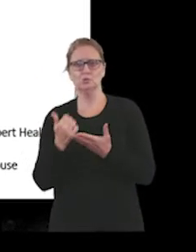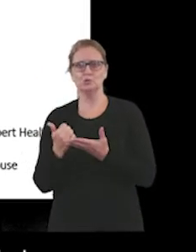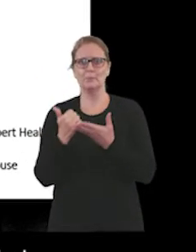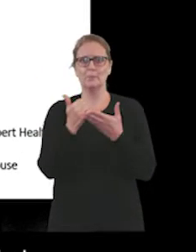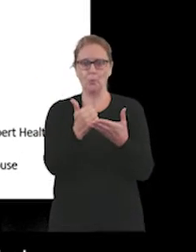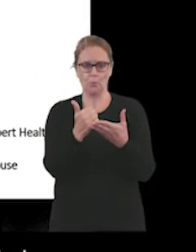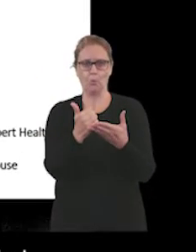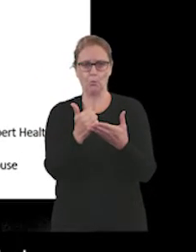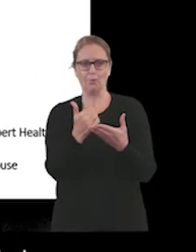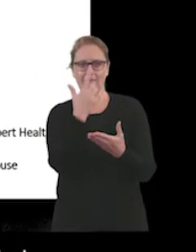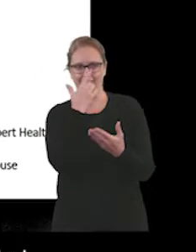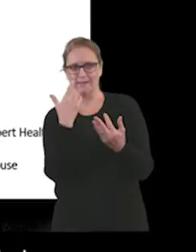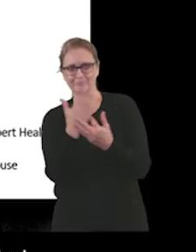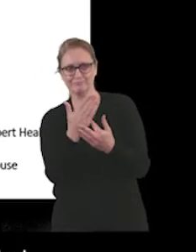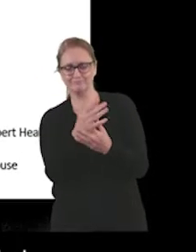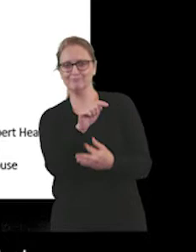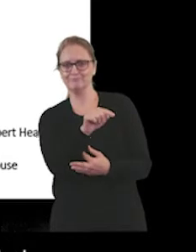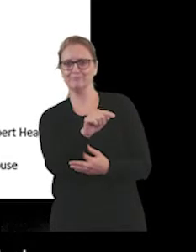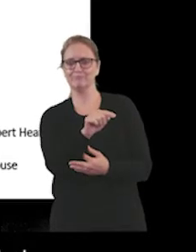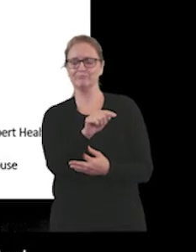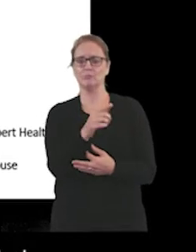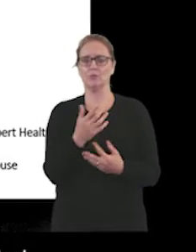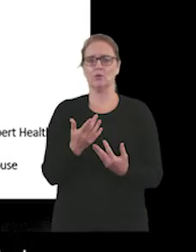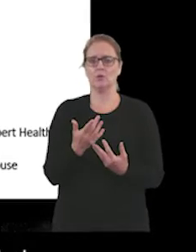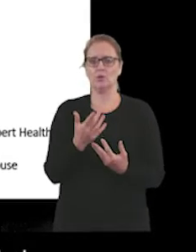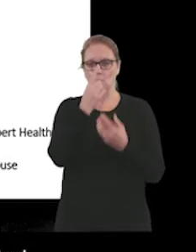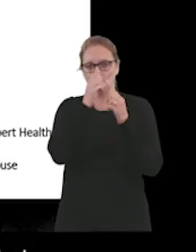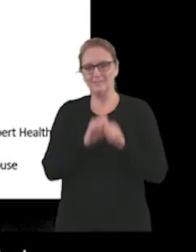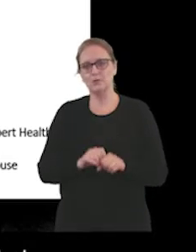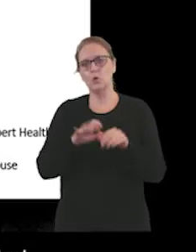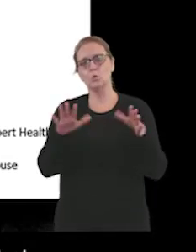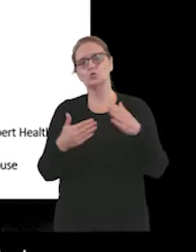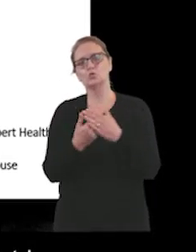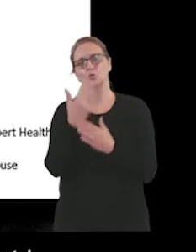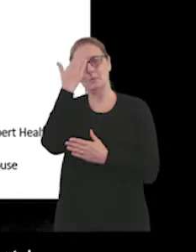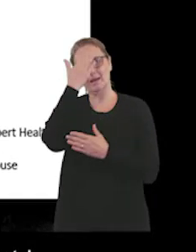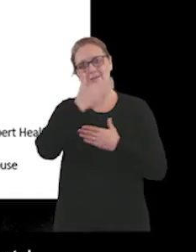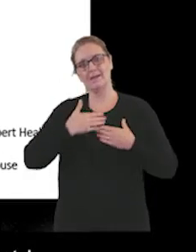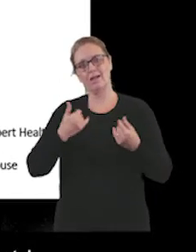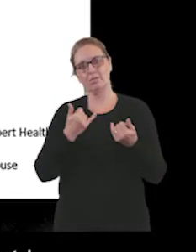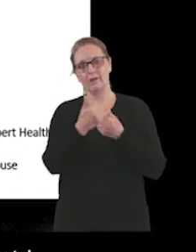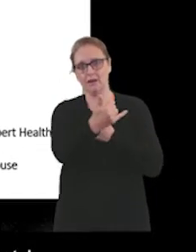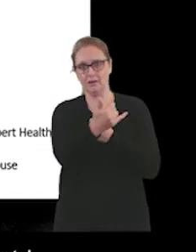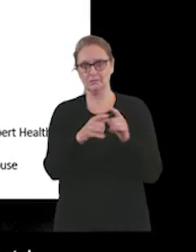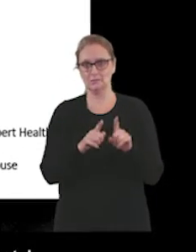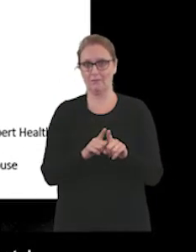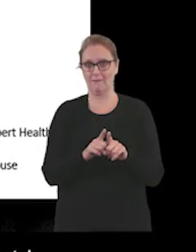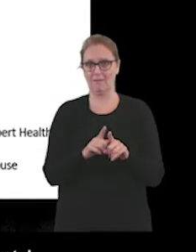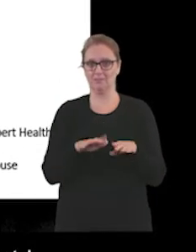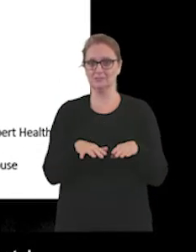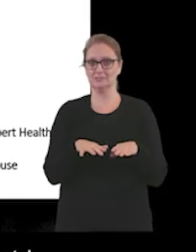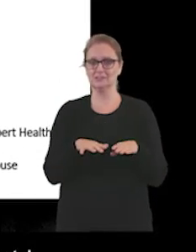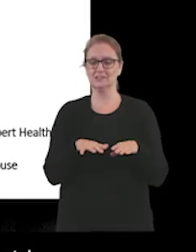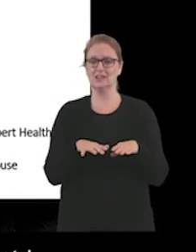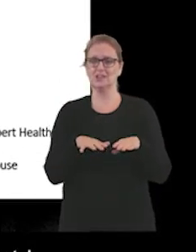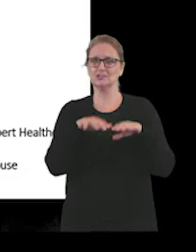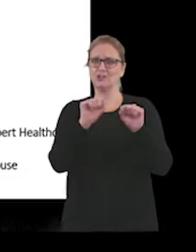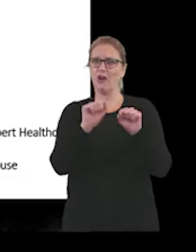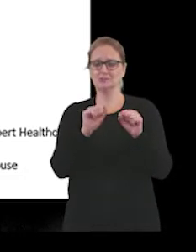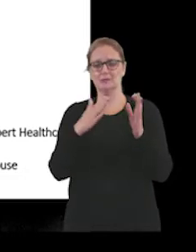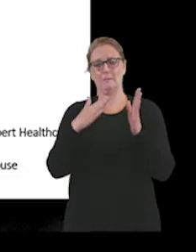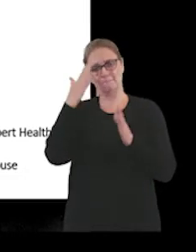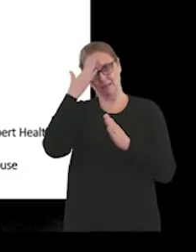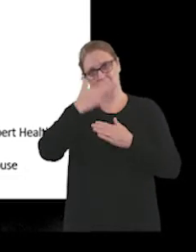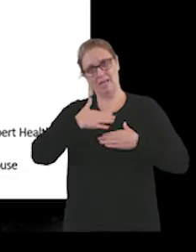And we've also launched a new mental health line at start of mental health awareness week